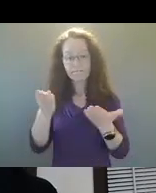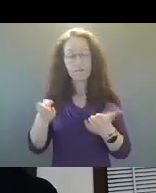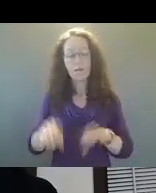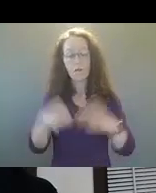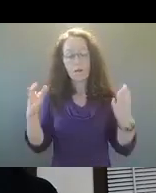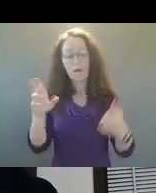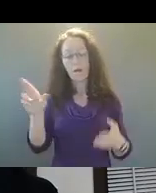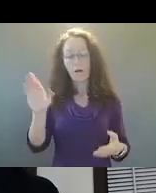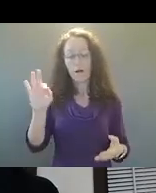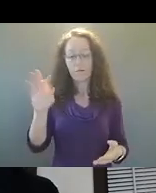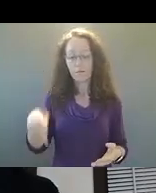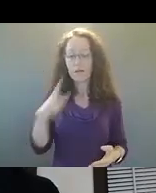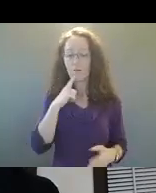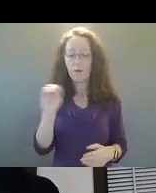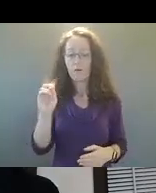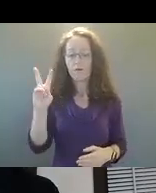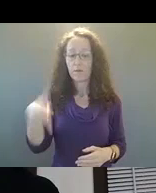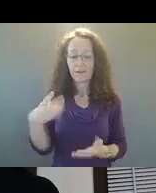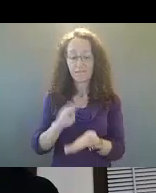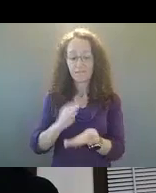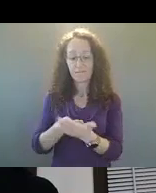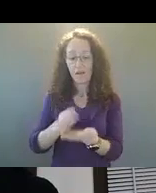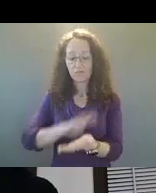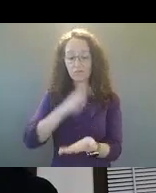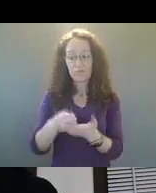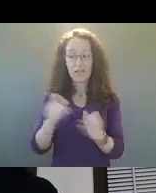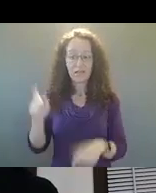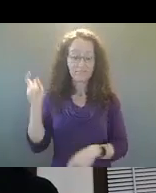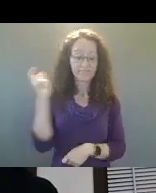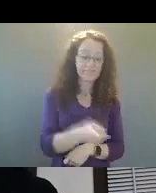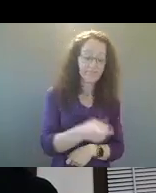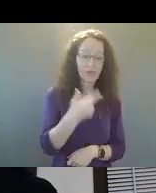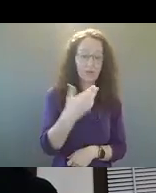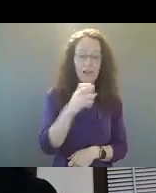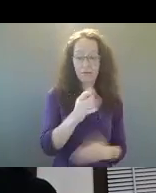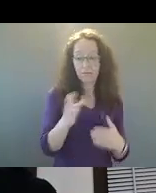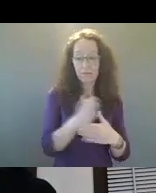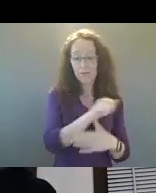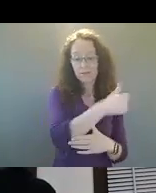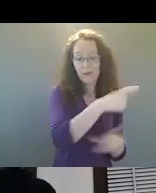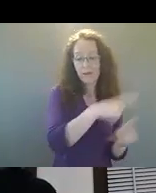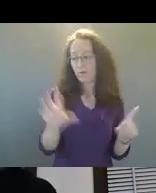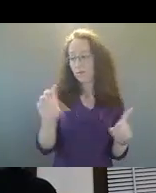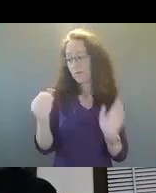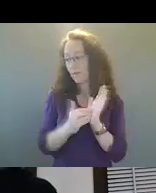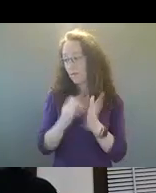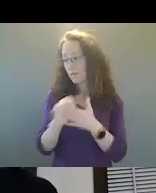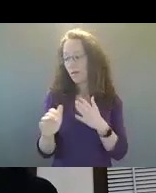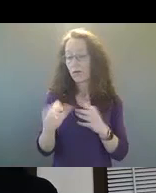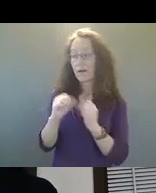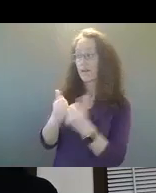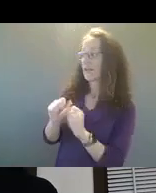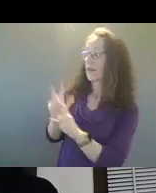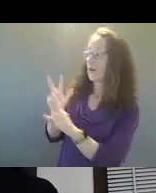Fund will be released. Those are grants, uh, ranging from 10 to $50,000 that agencies can apply for to receive